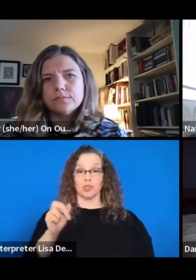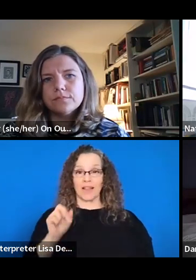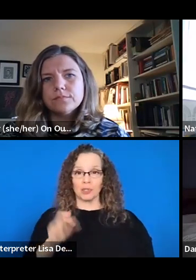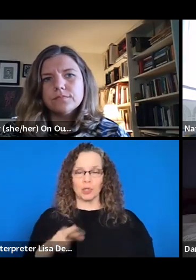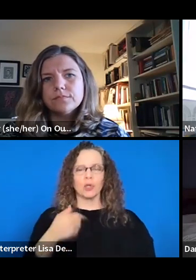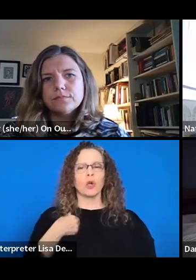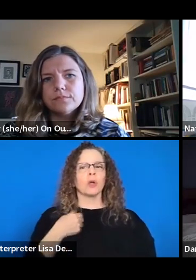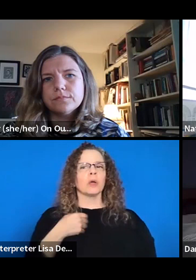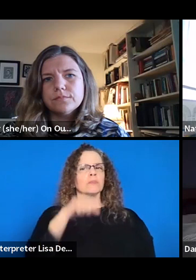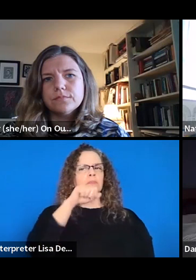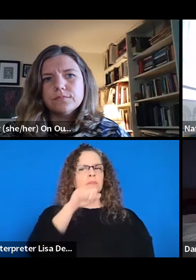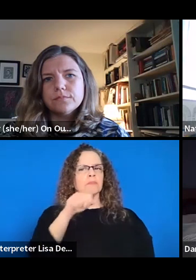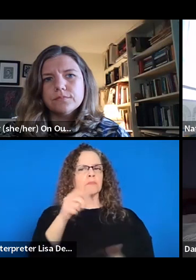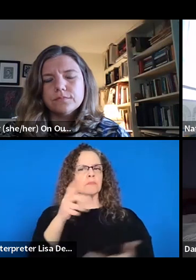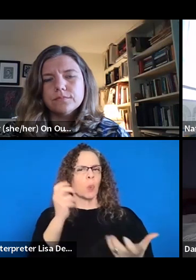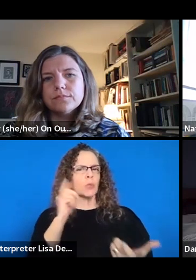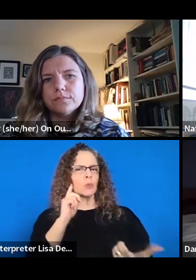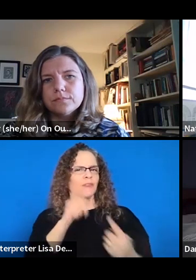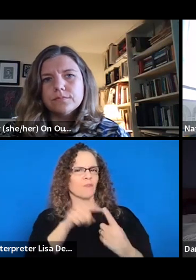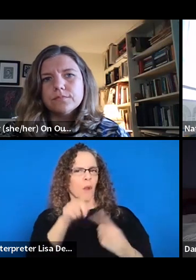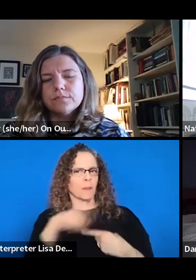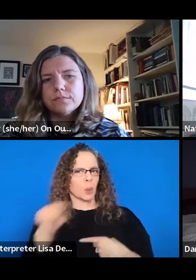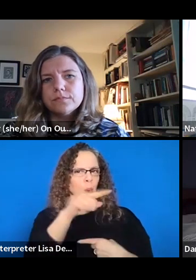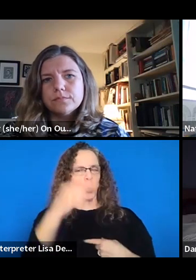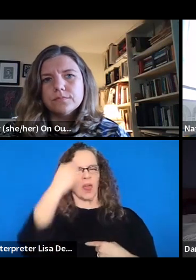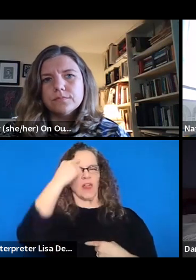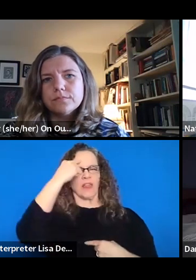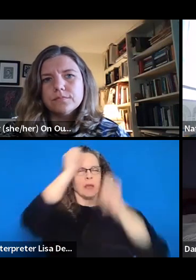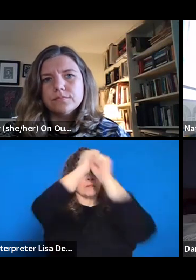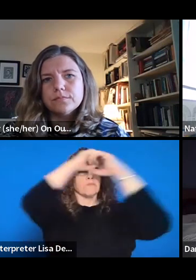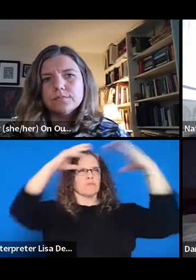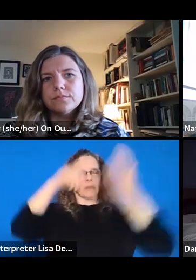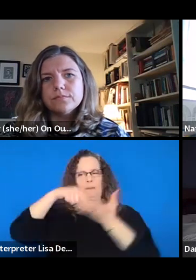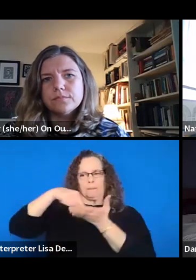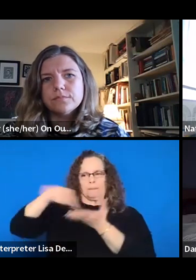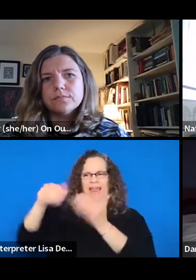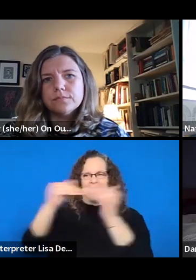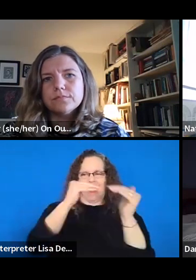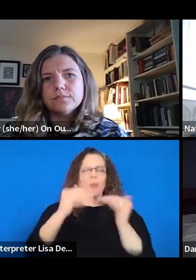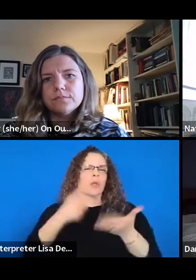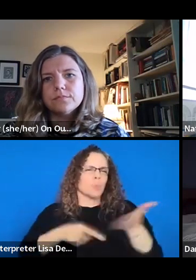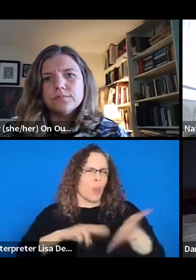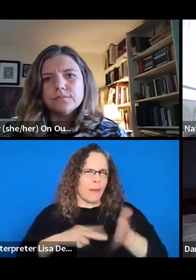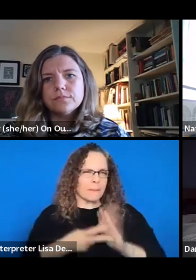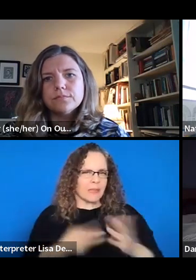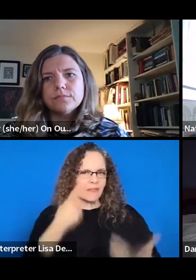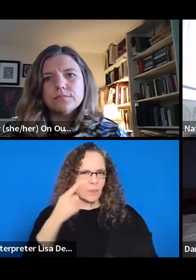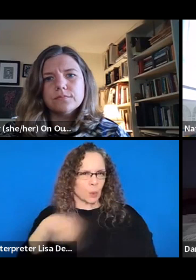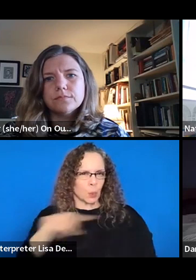hear from you. Like when you are thinking about pay equity, what do you mean? What, what, how do you define that?